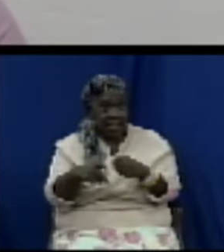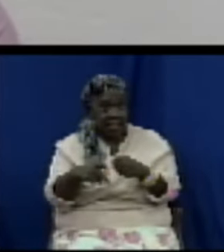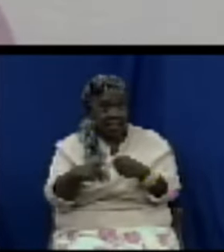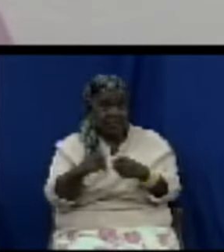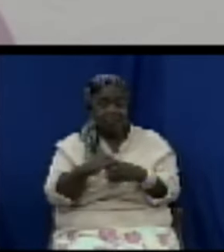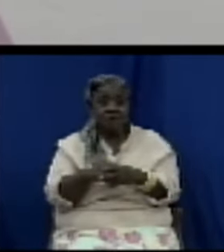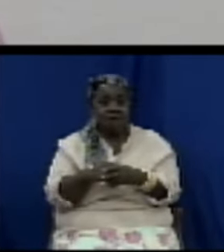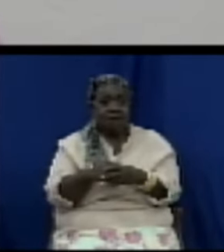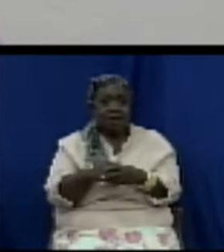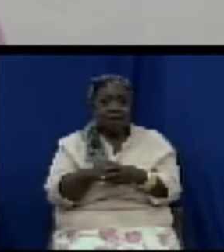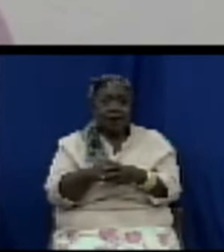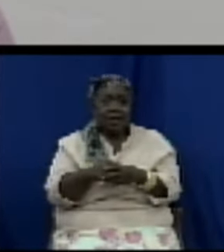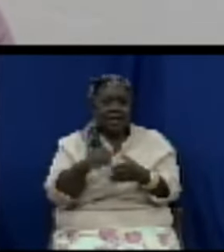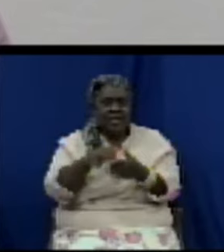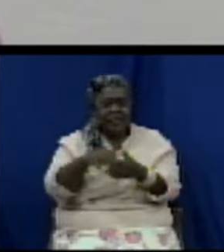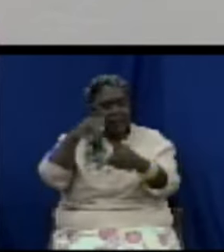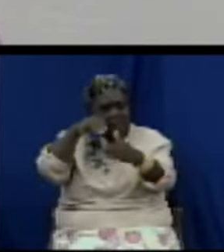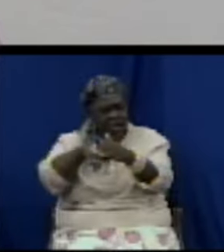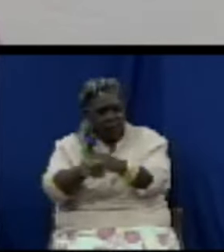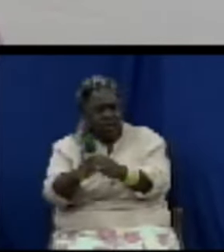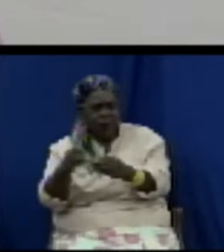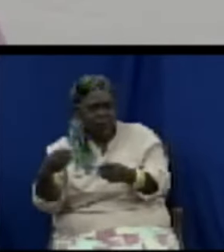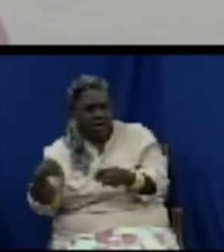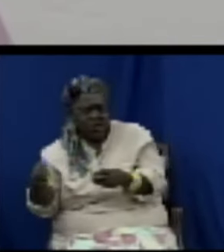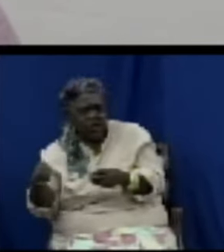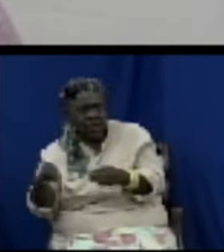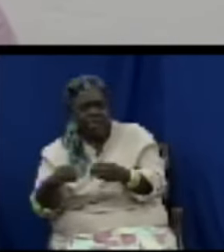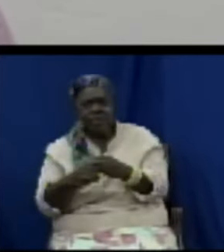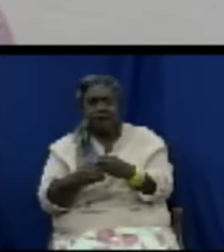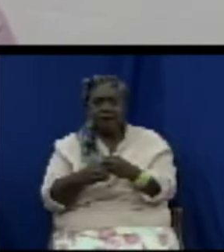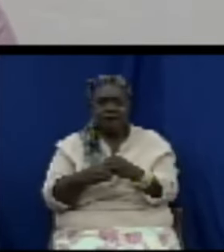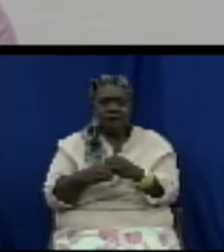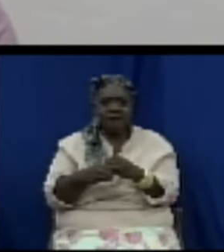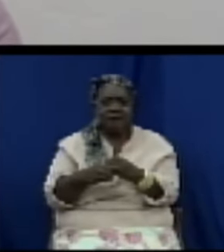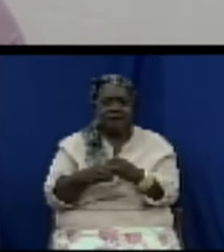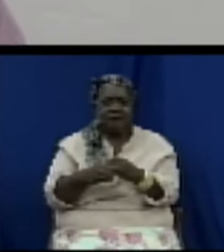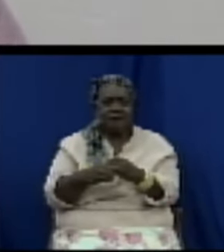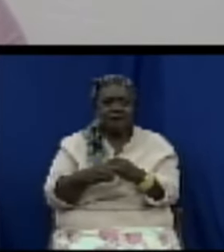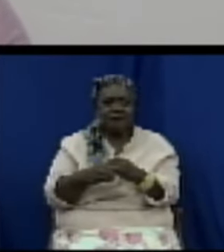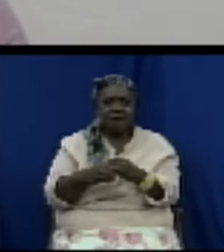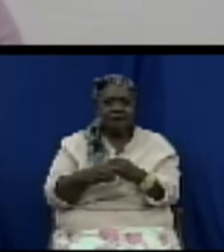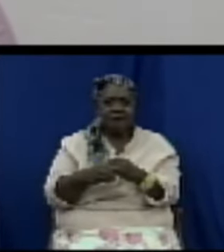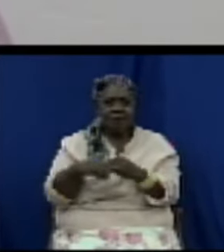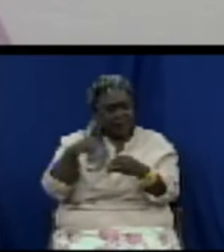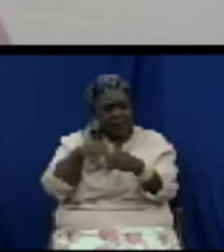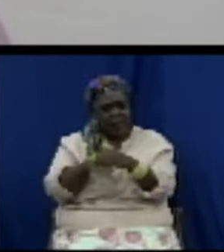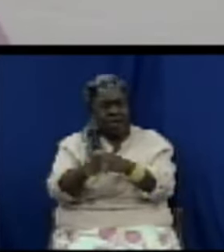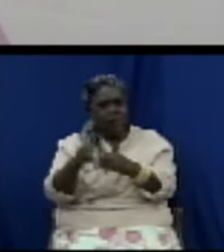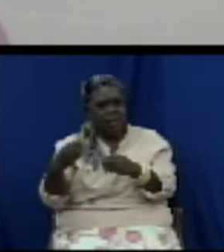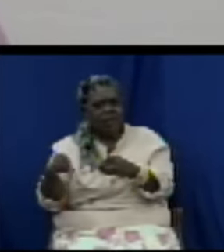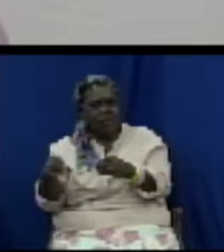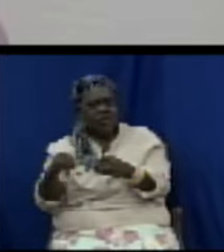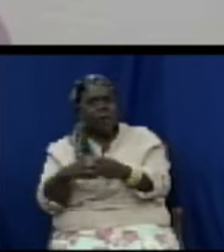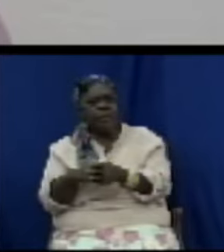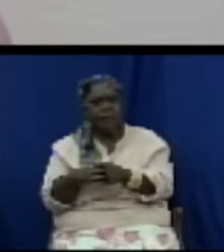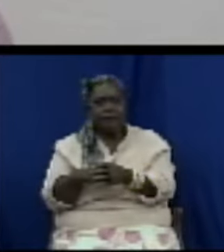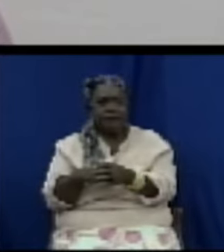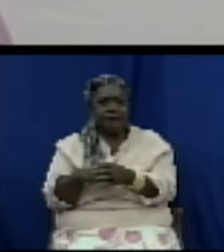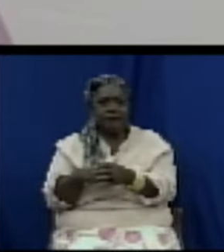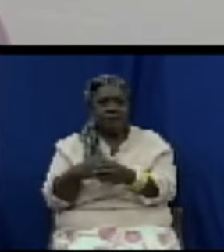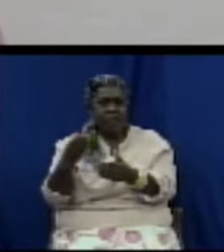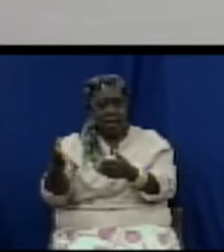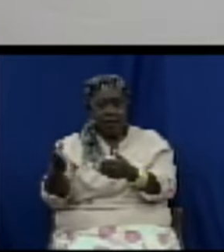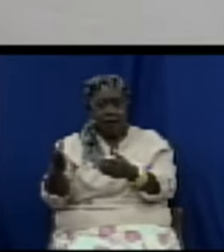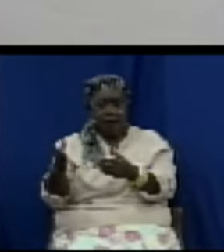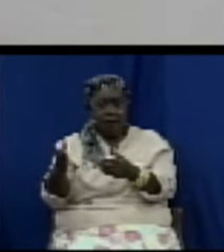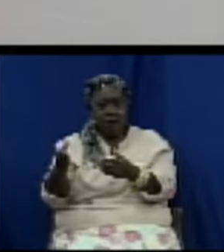is entering some stores and I'm happy that the legislation addresses this you enter store madam speaker there are no